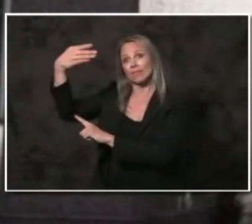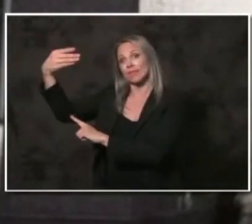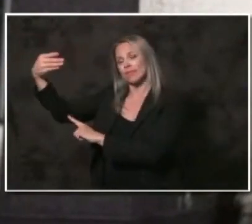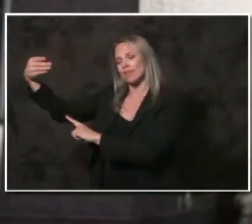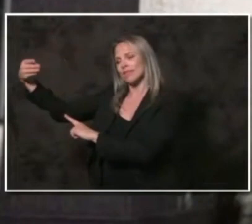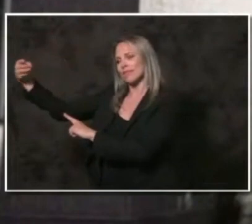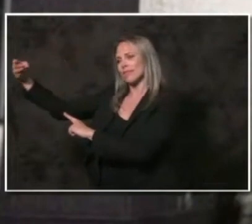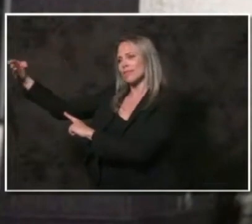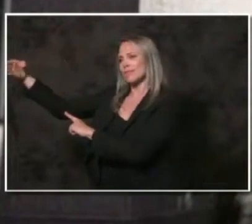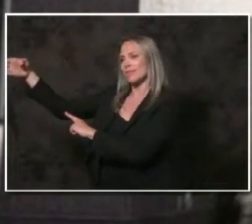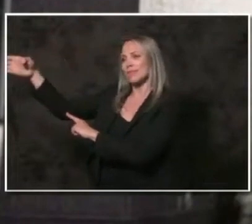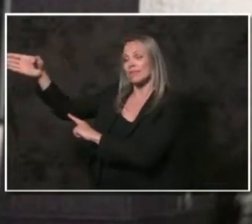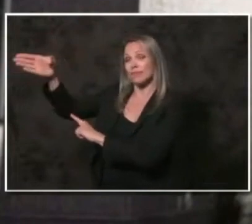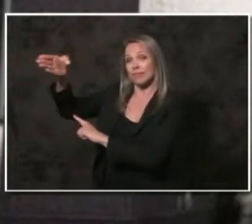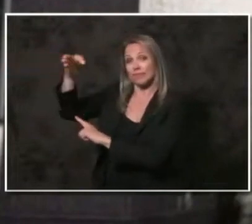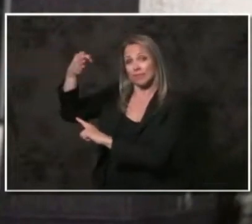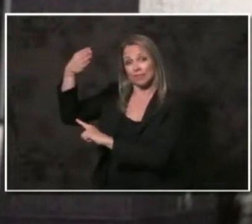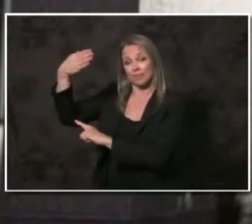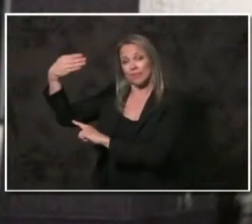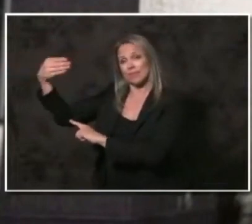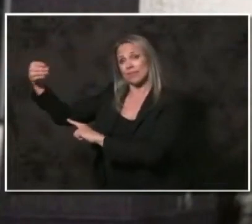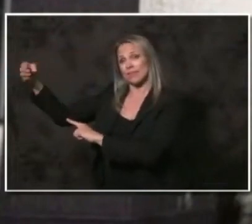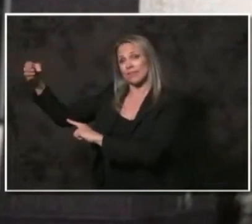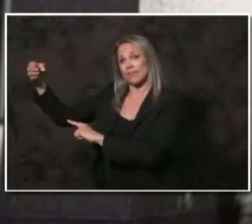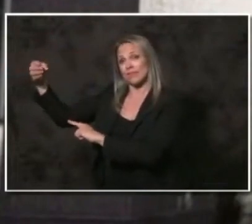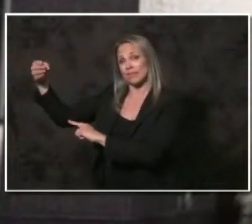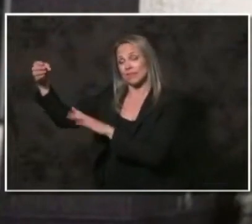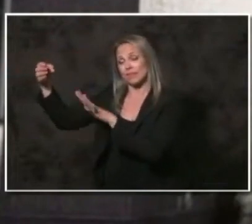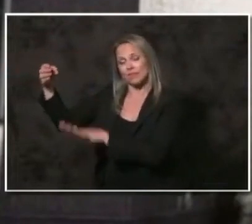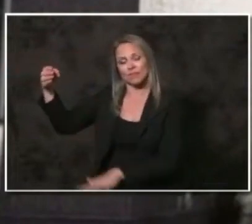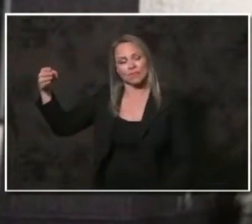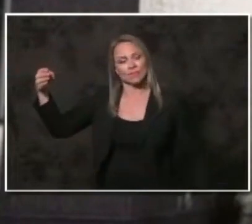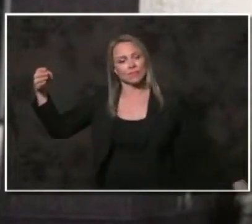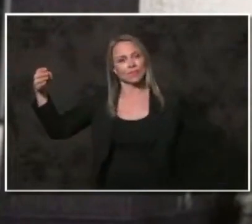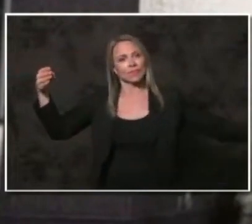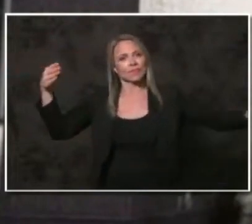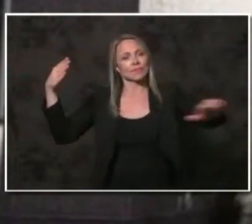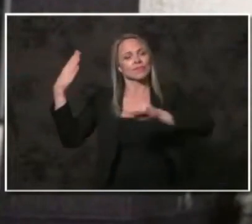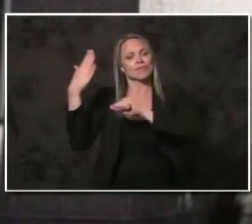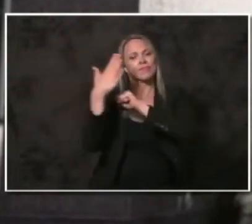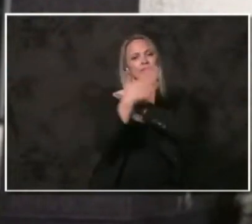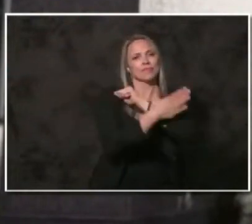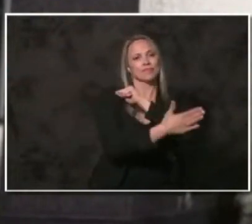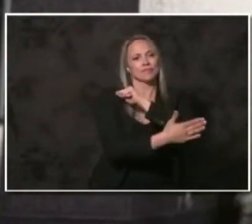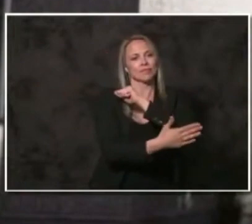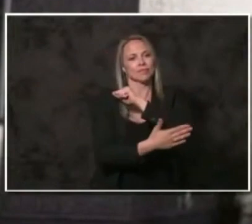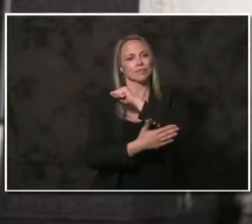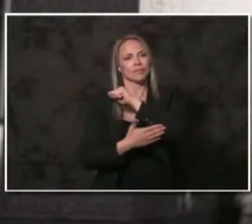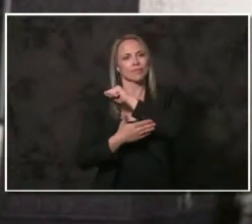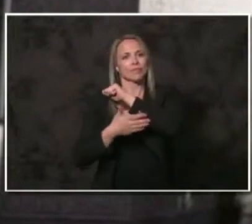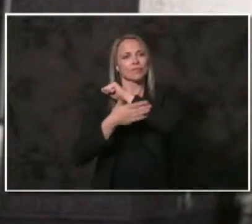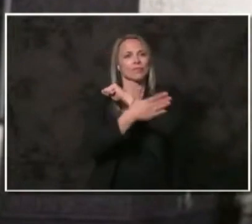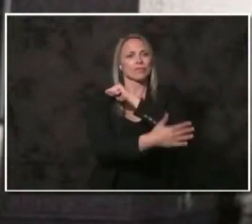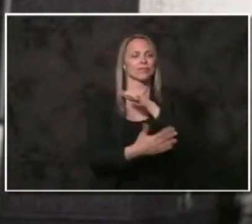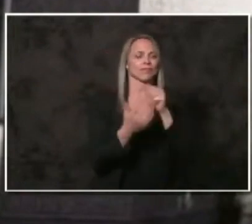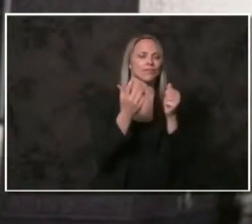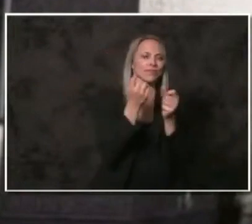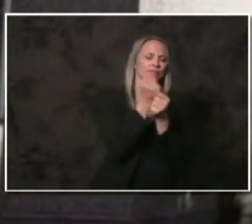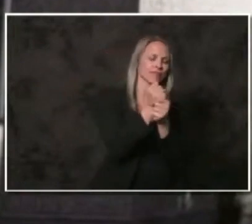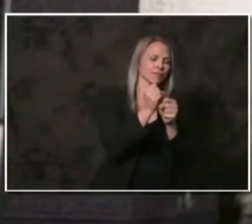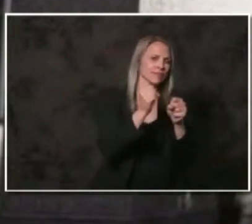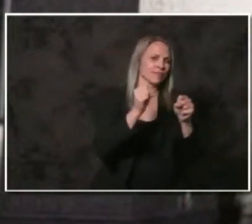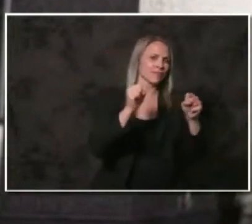O'er the land of the